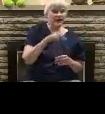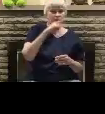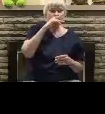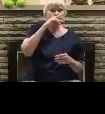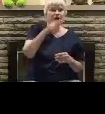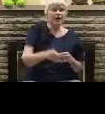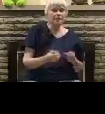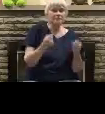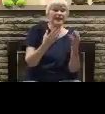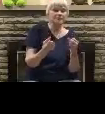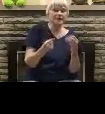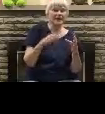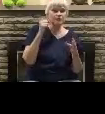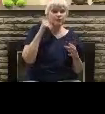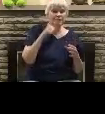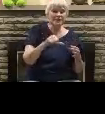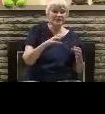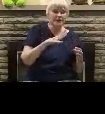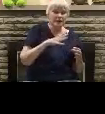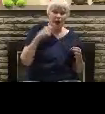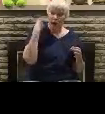women standing in pulpits